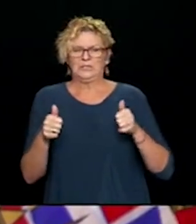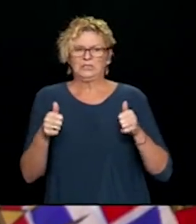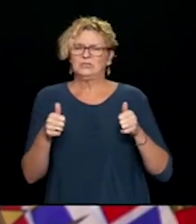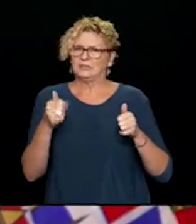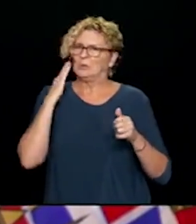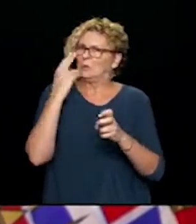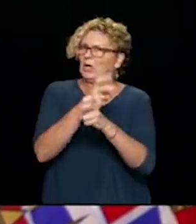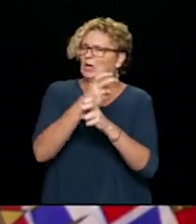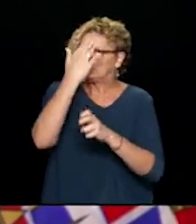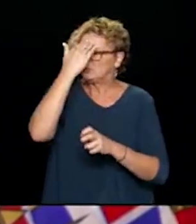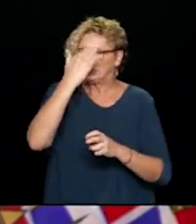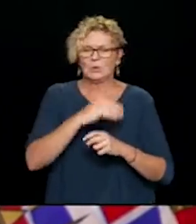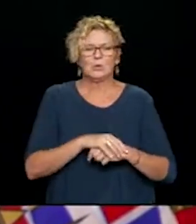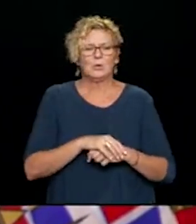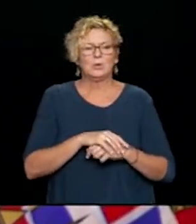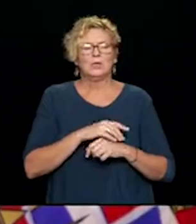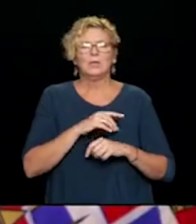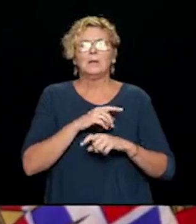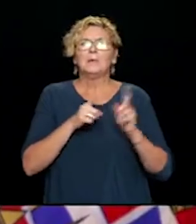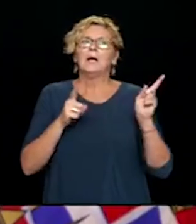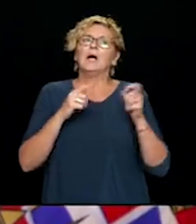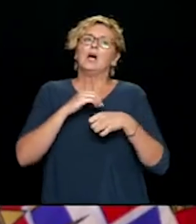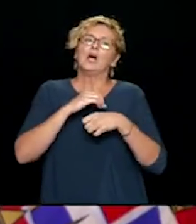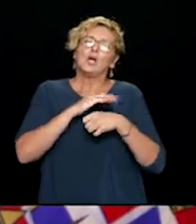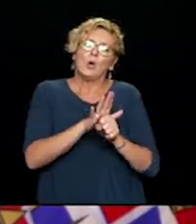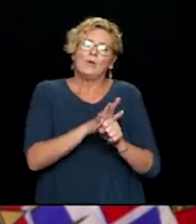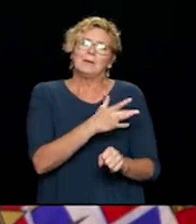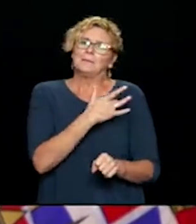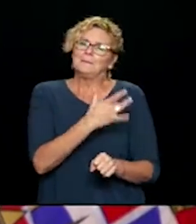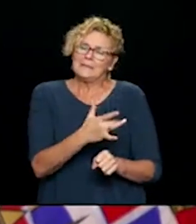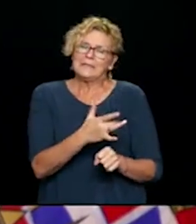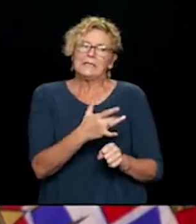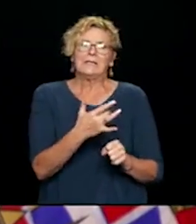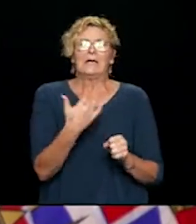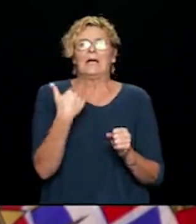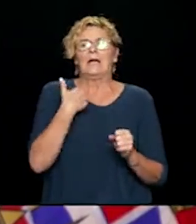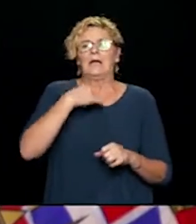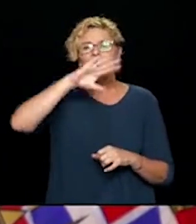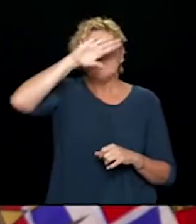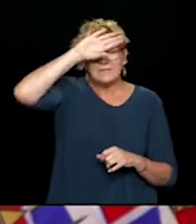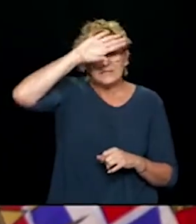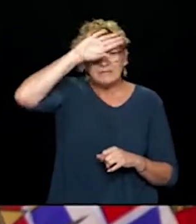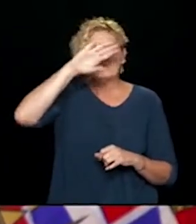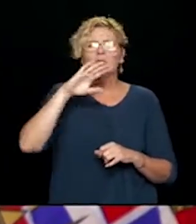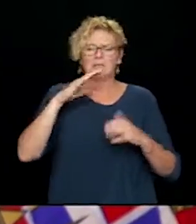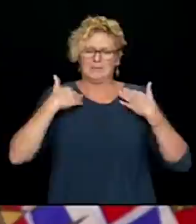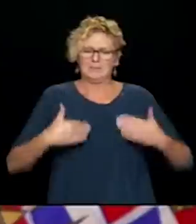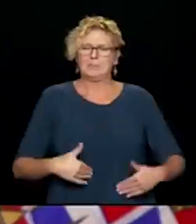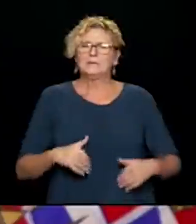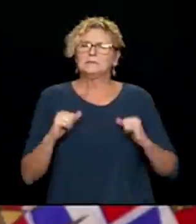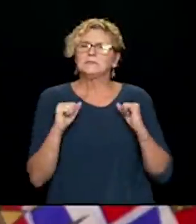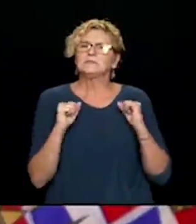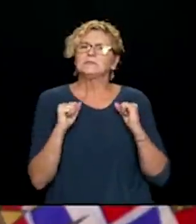fever and chills and the aches and the productive cough and things like that that we get with COVID. So that is one of the things that you can use